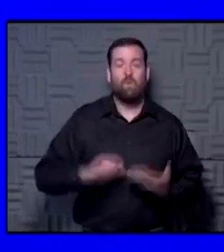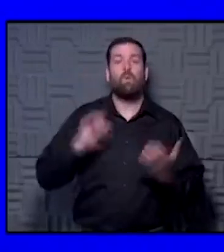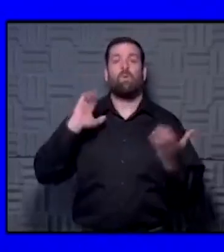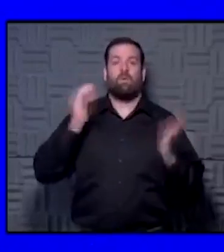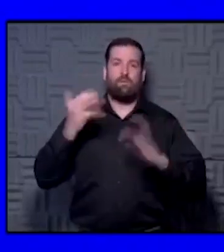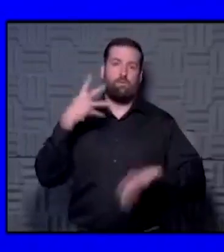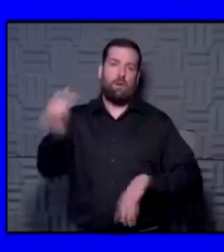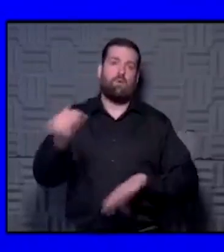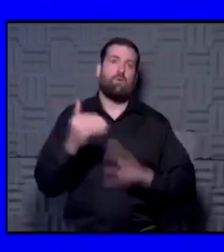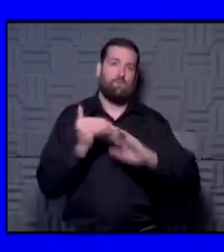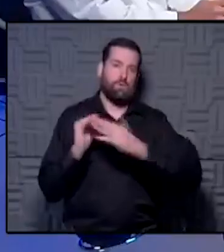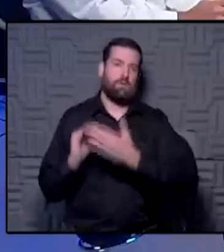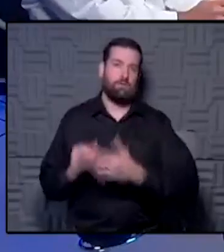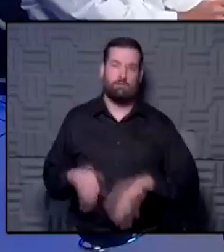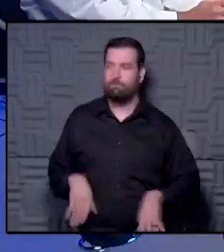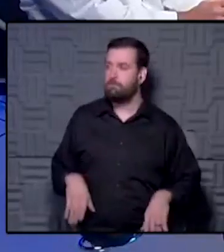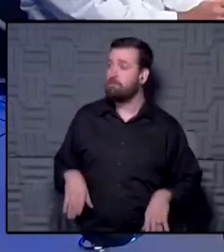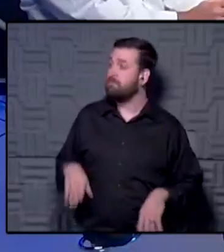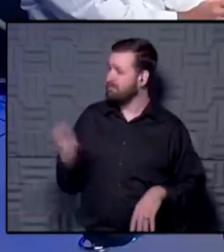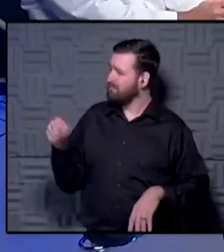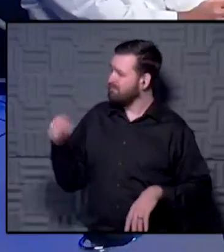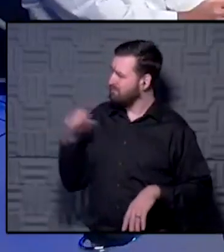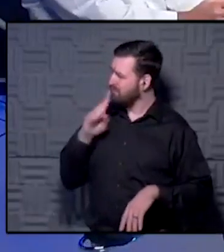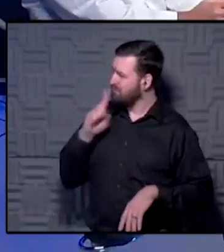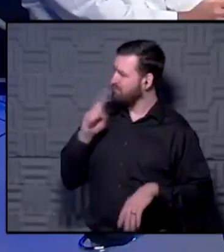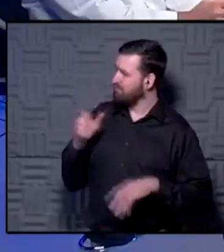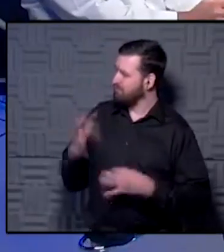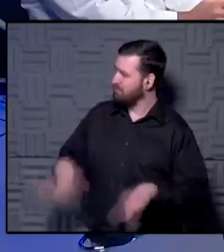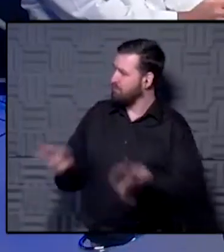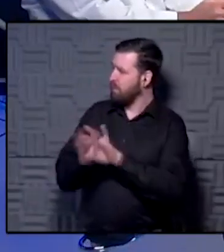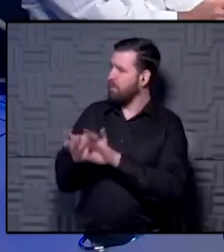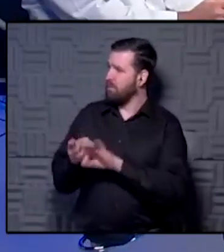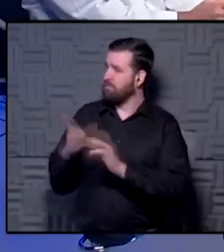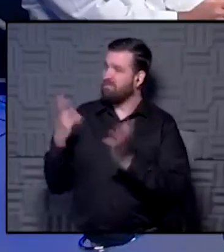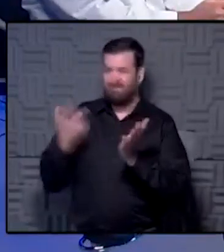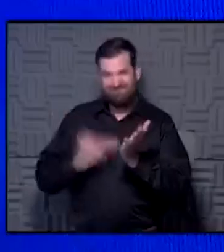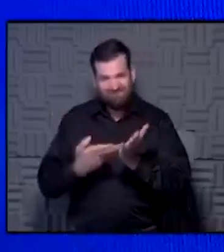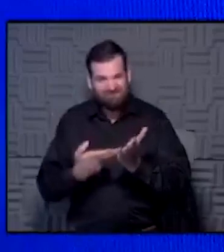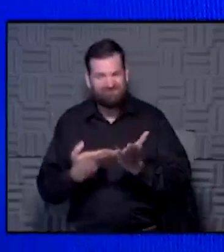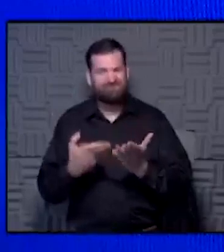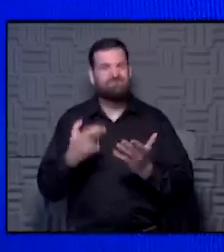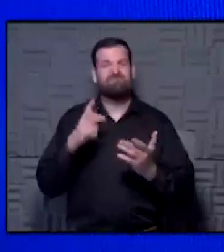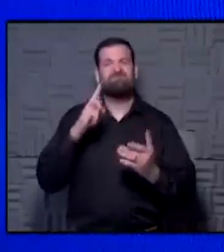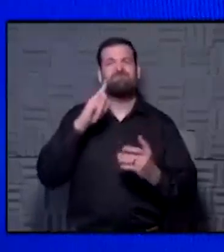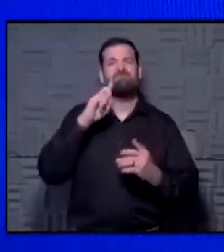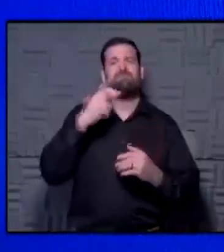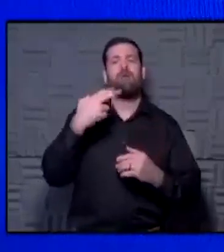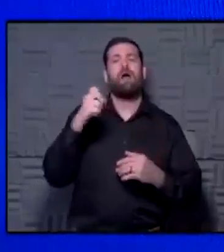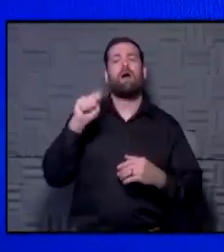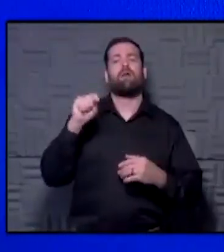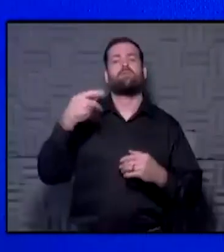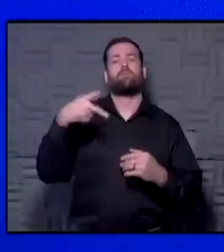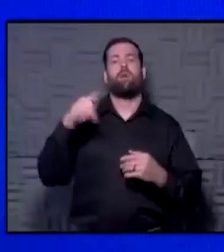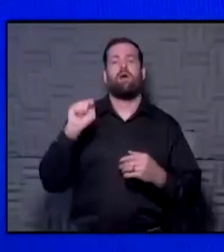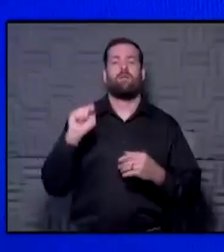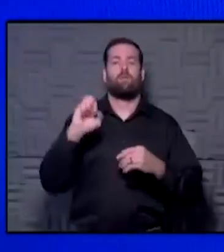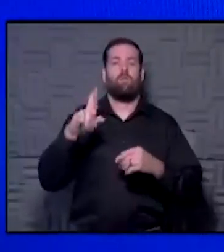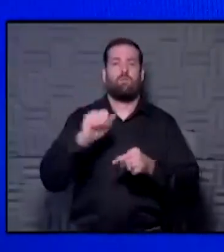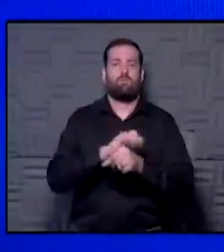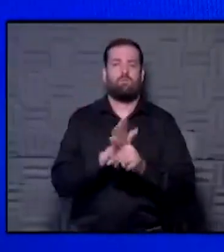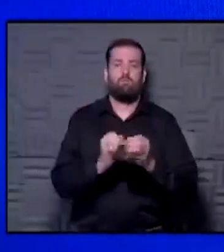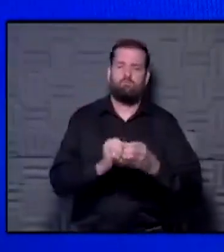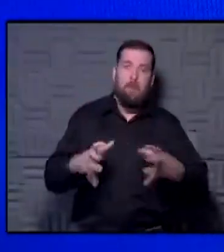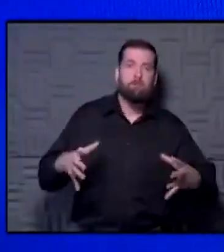out in the community. Yeah, and I think that's really important because honestly, you know, we hear about hot spots and clusters and things like that. know,